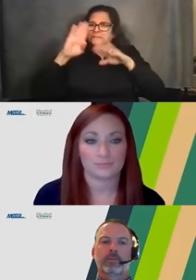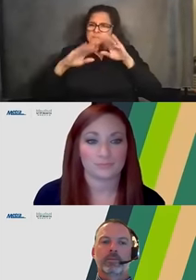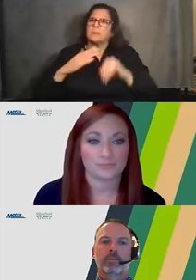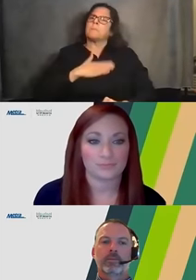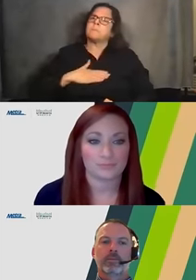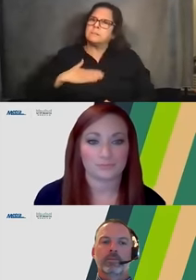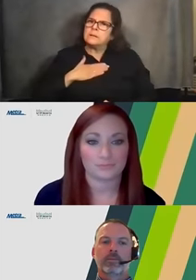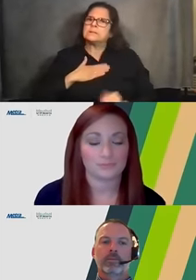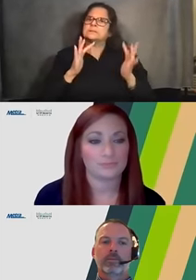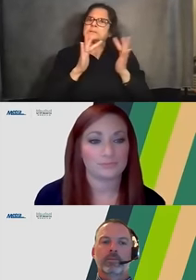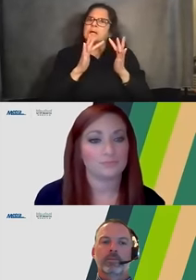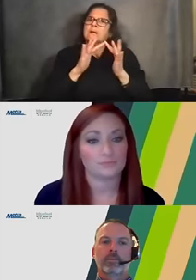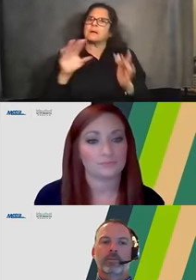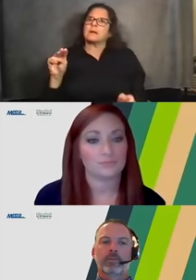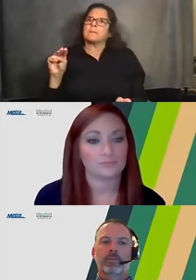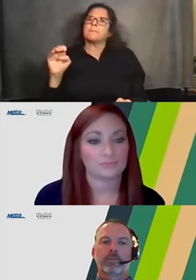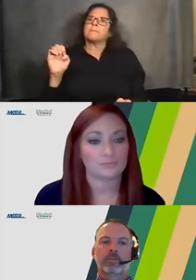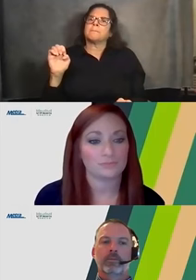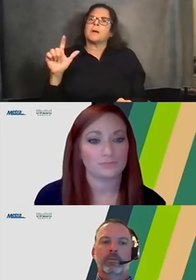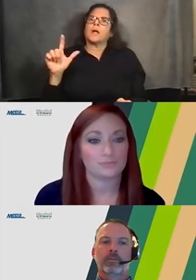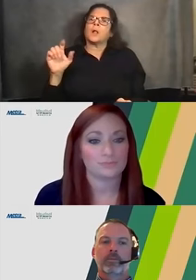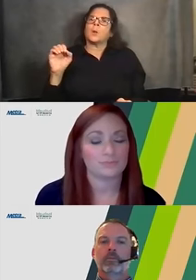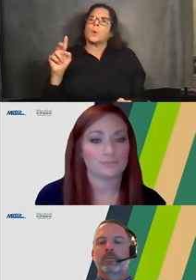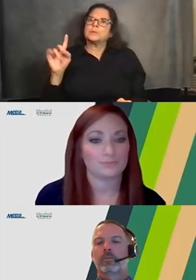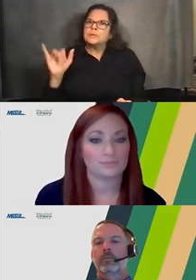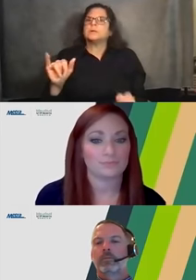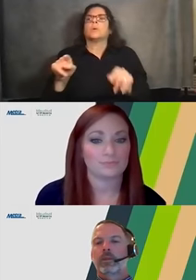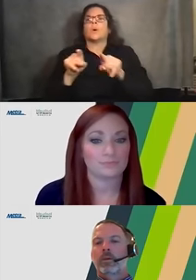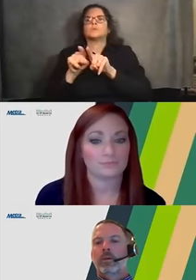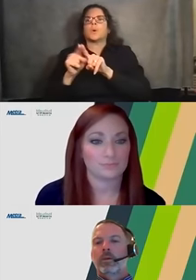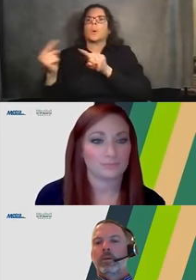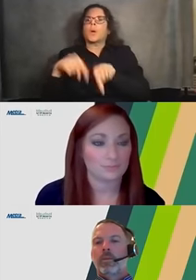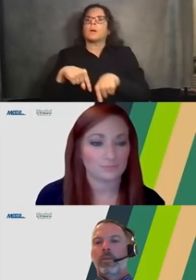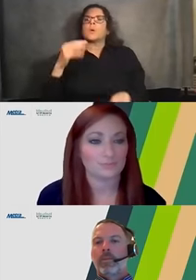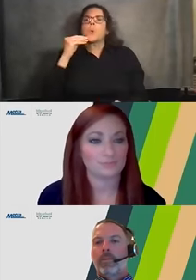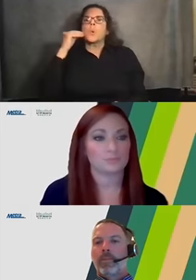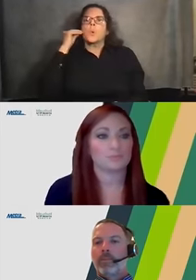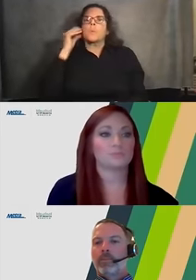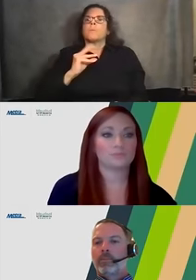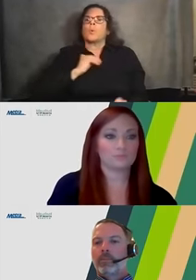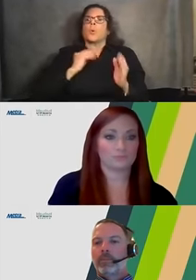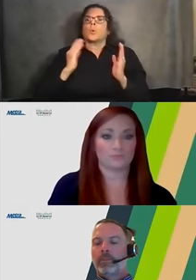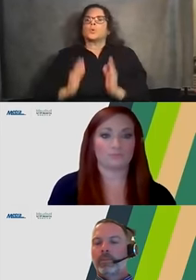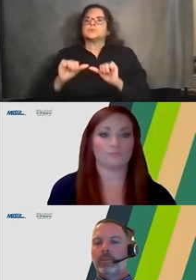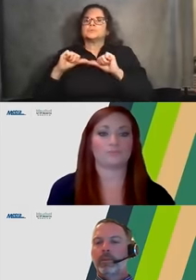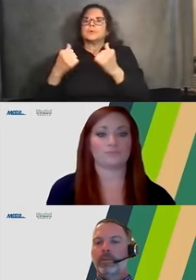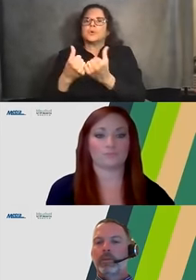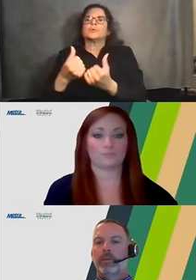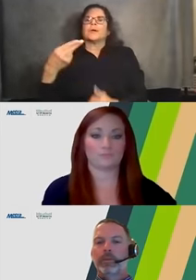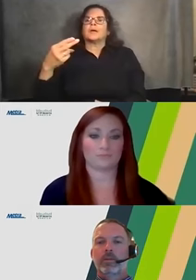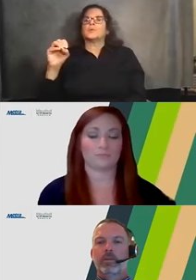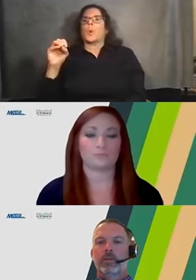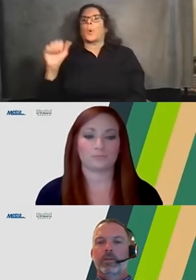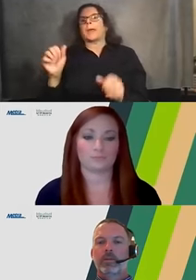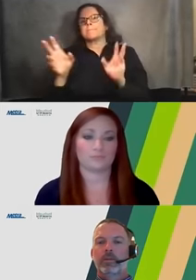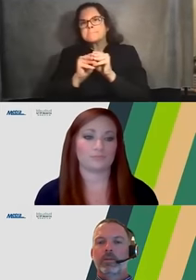and, uh, you know, come to homeowners association meetings. You know, we, we want to make sure that, that, uh, you understand what's coming and